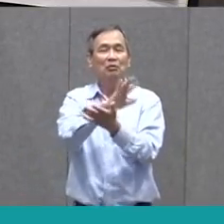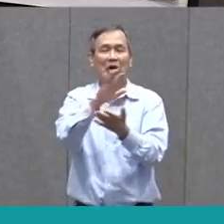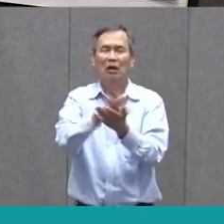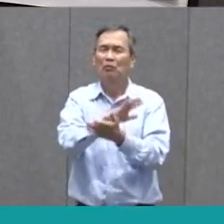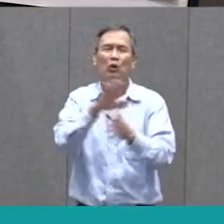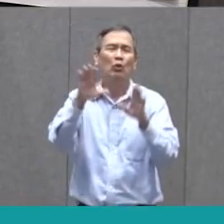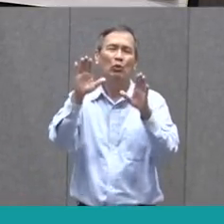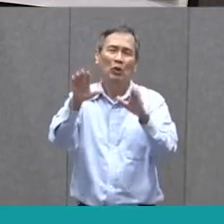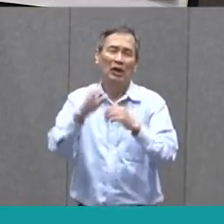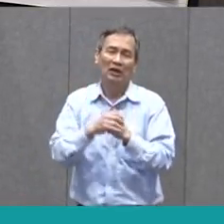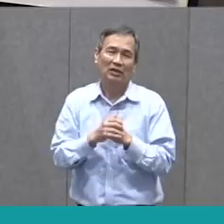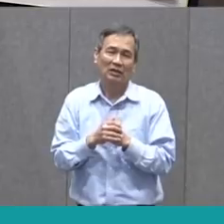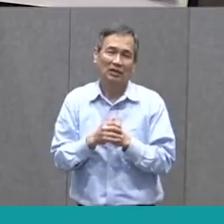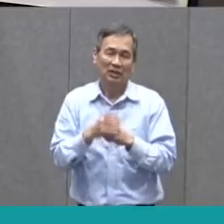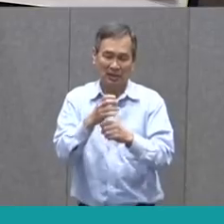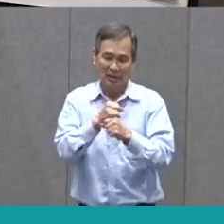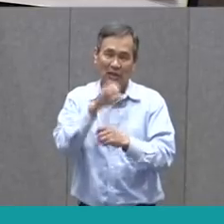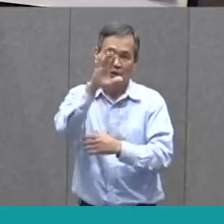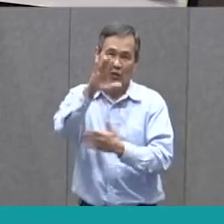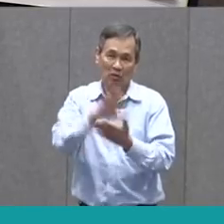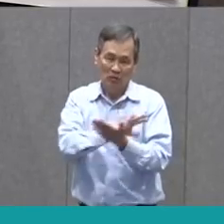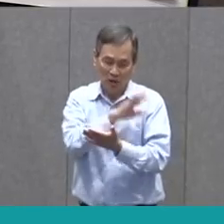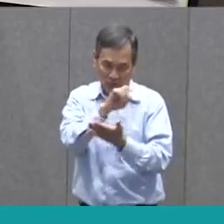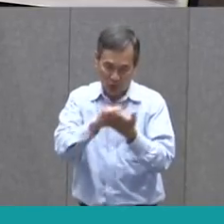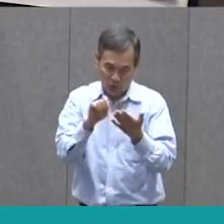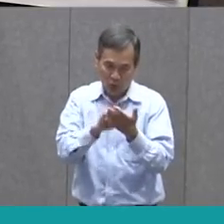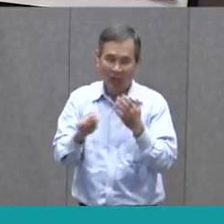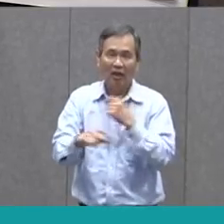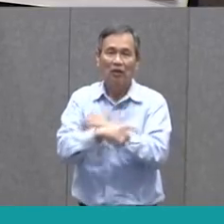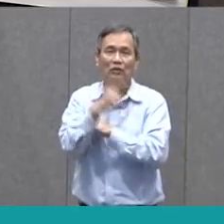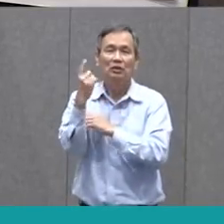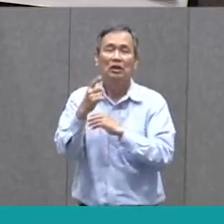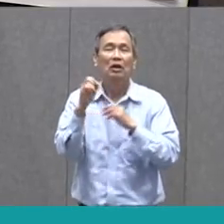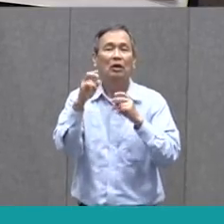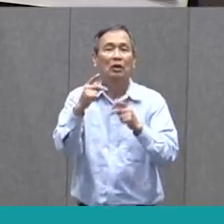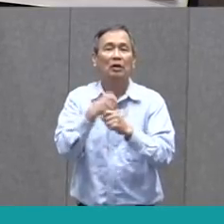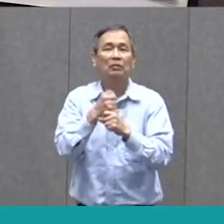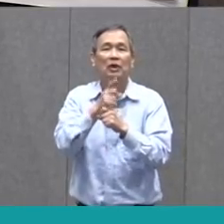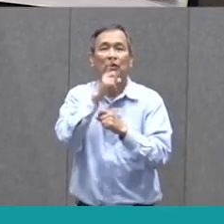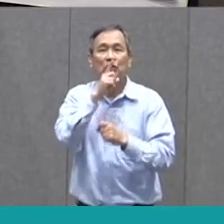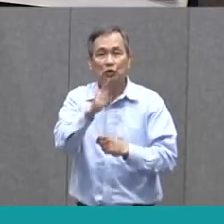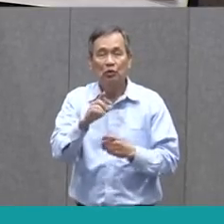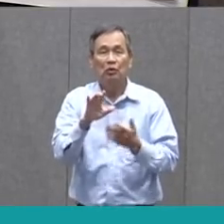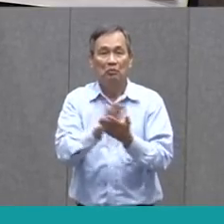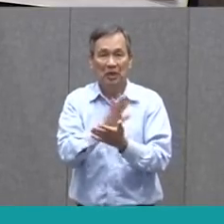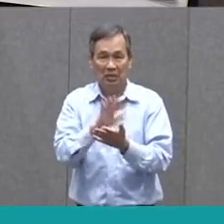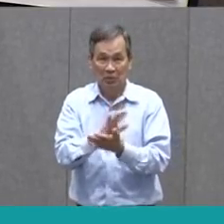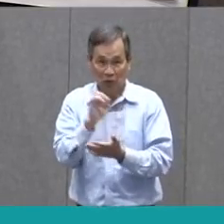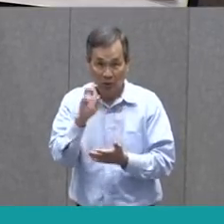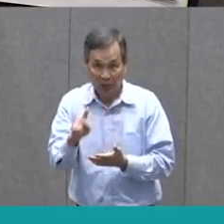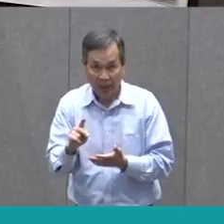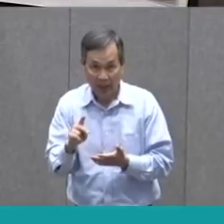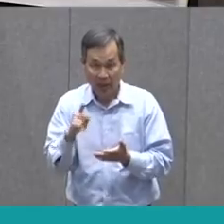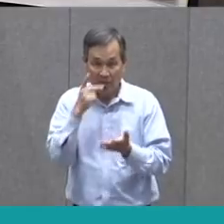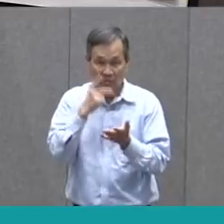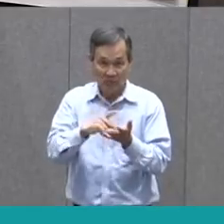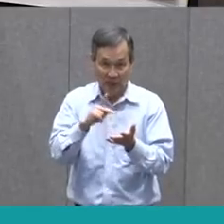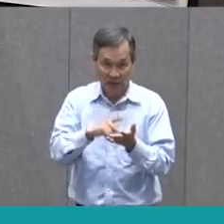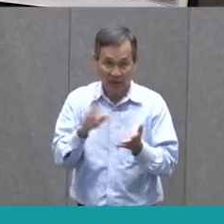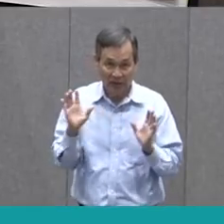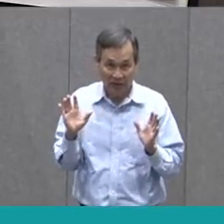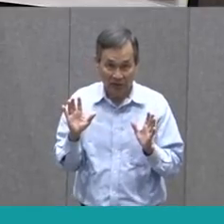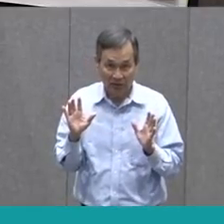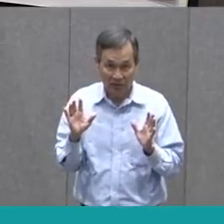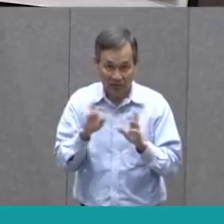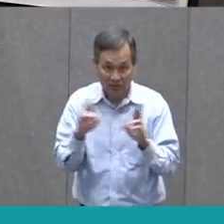great. Go ahead and grab your paper, and we can write on that today. Make sure you have a piece of paper and a pencil before